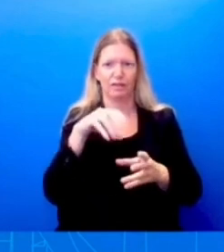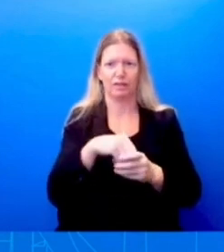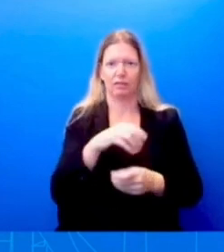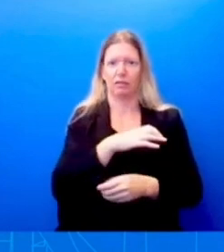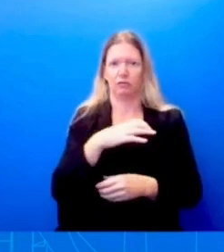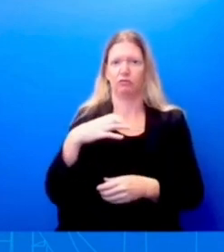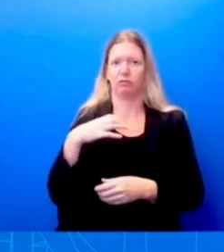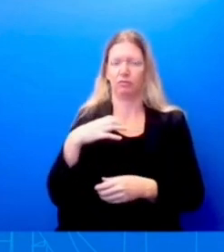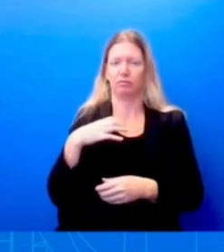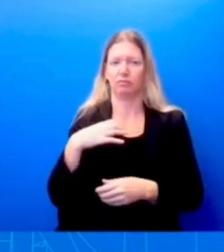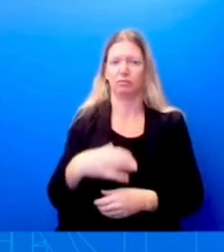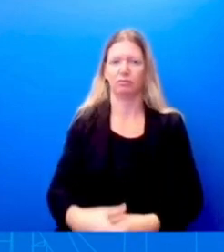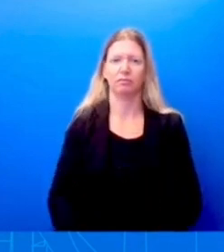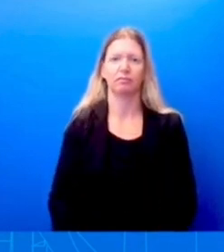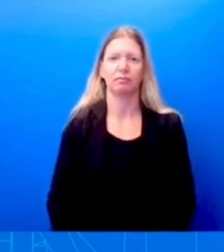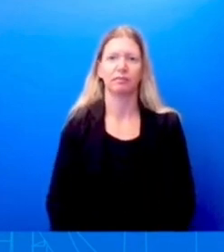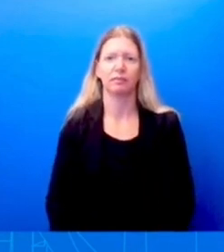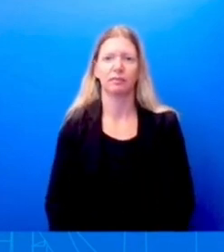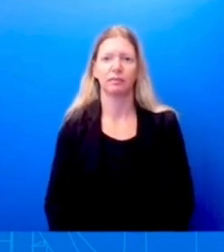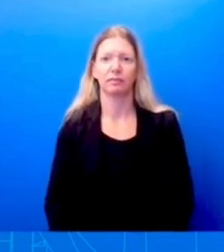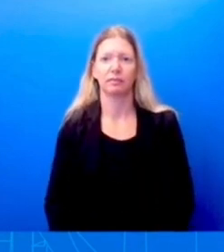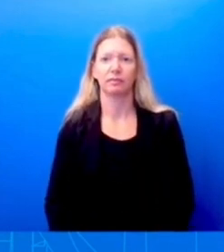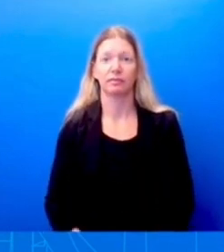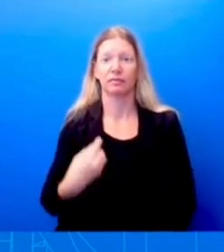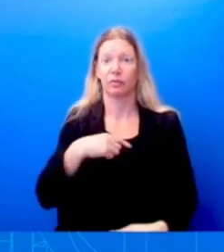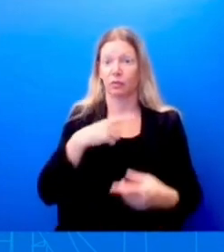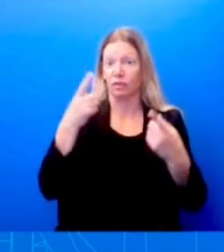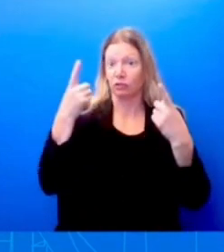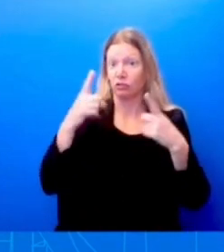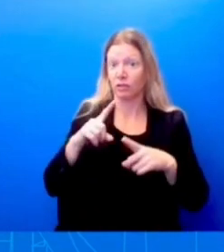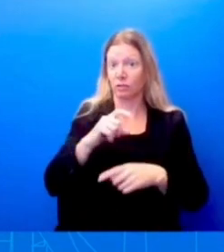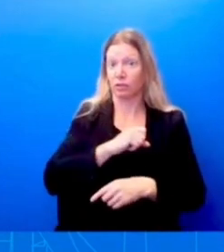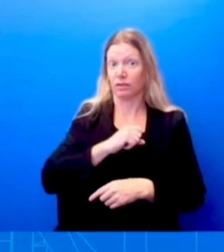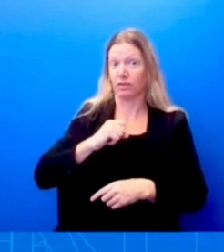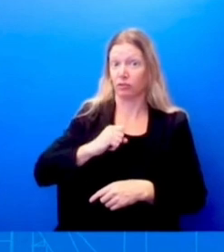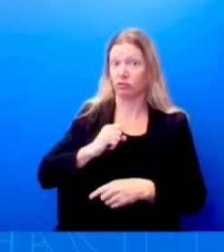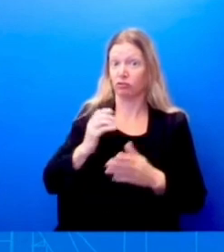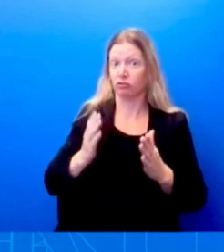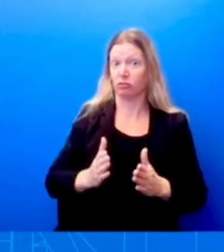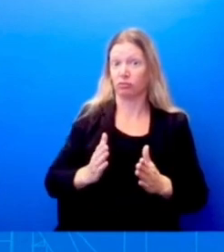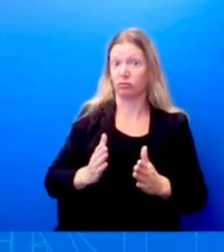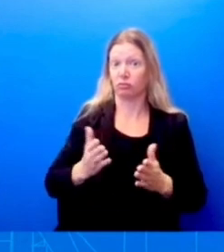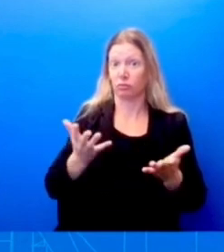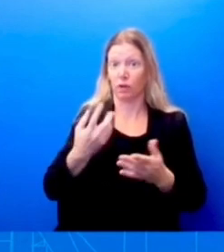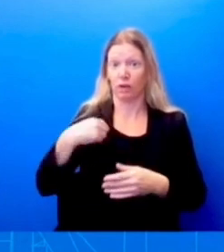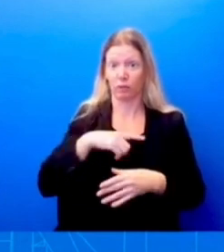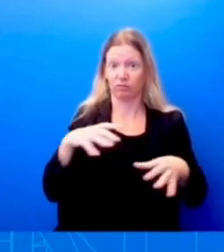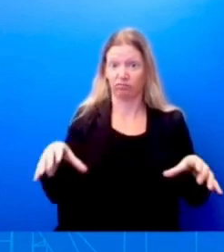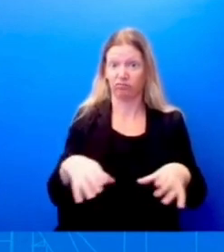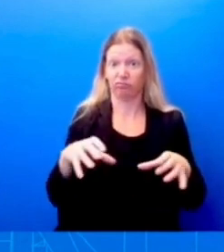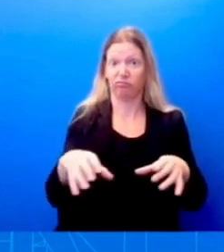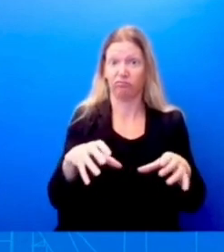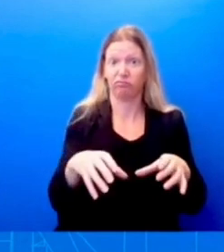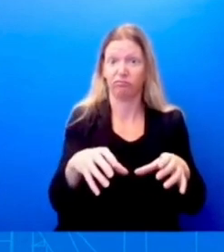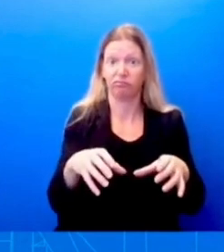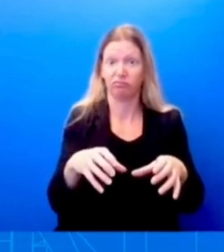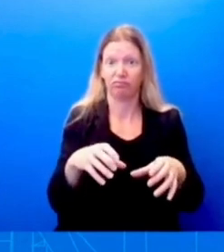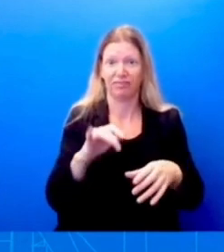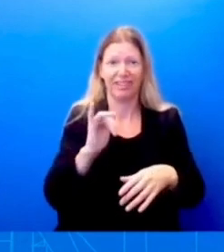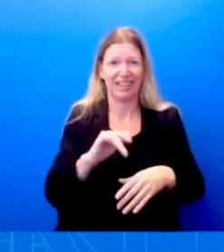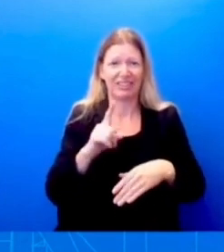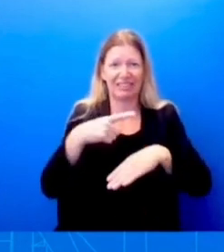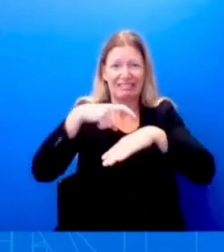we, we agree with the, with the Senator, right? When it comes to what we're doing is just the beginning, right? This is like, this is, um,